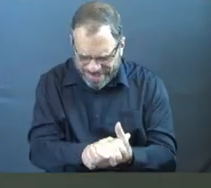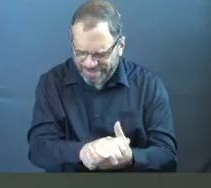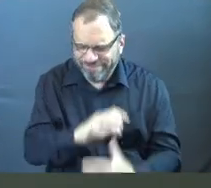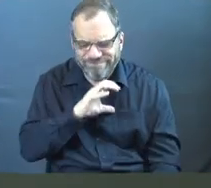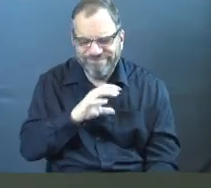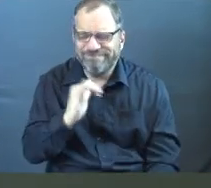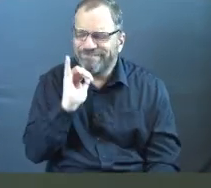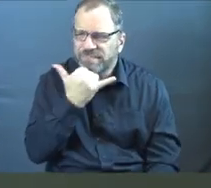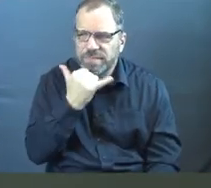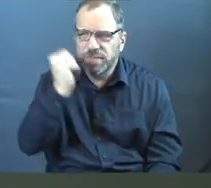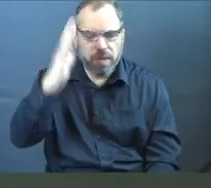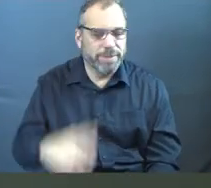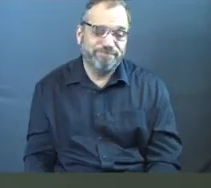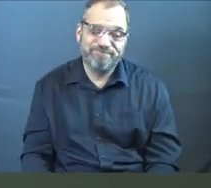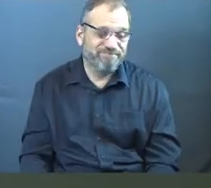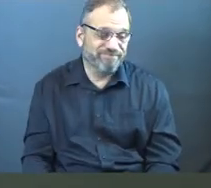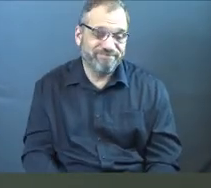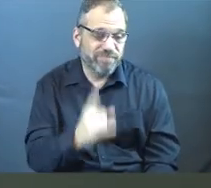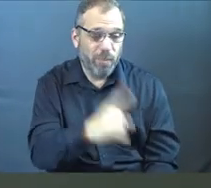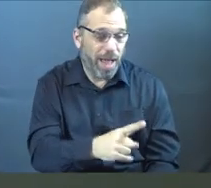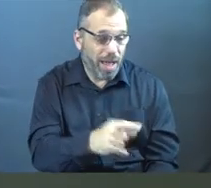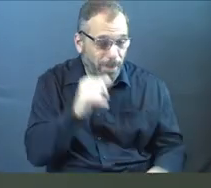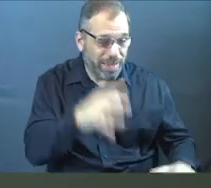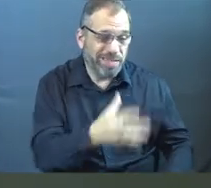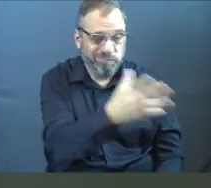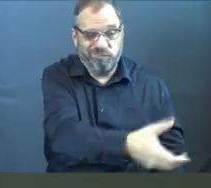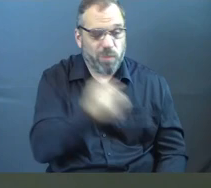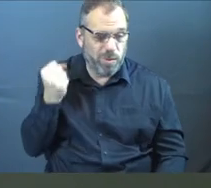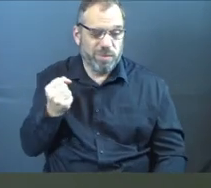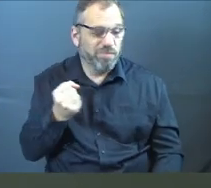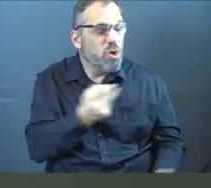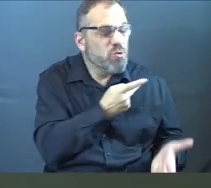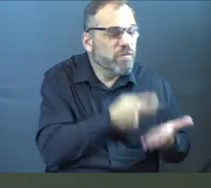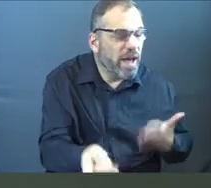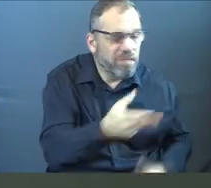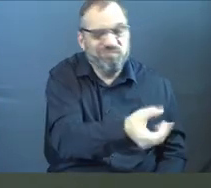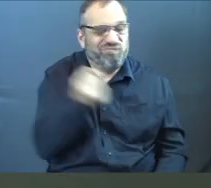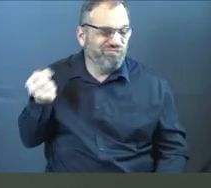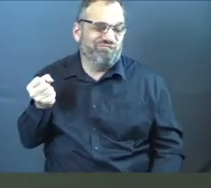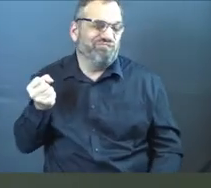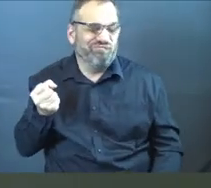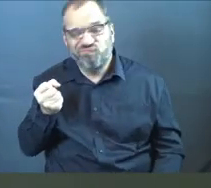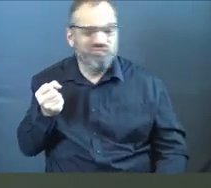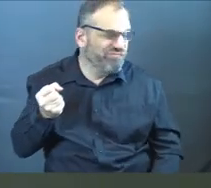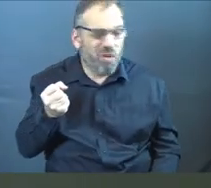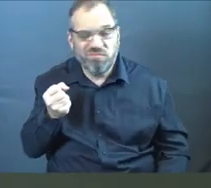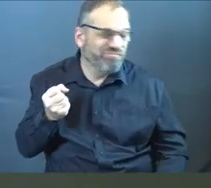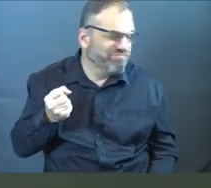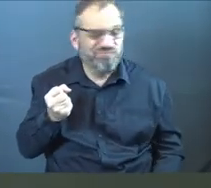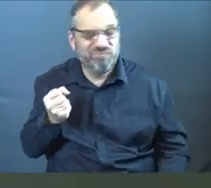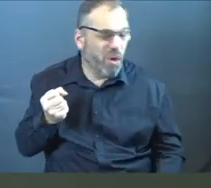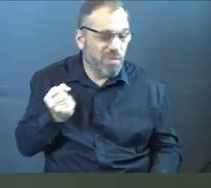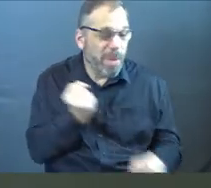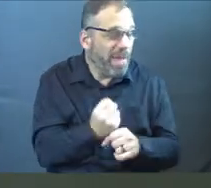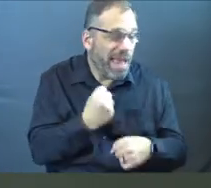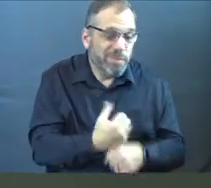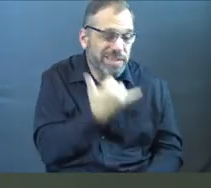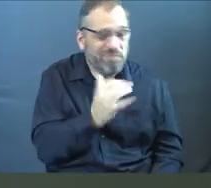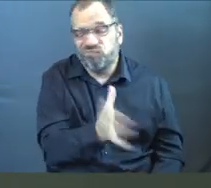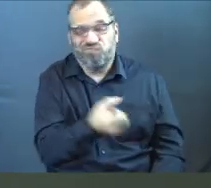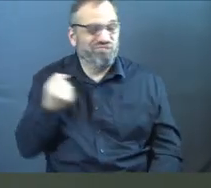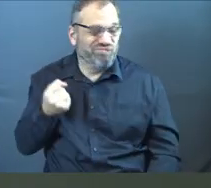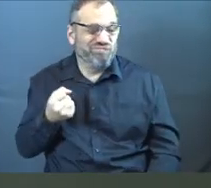those mistakes that God does not come in and go, well, blessing removed. You know what I mean? He's like, I'm not, I don't have any breakthrough for you. You made too many mistakes.